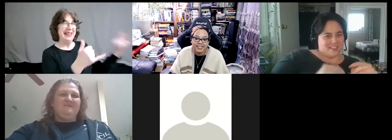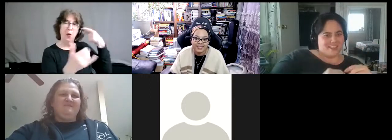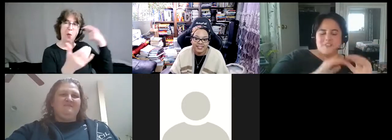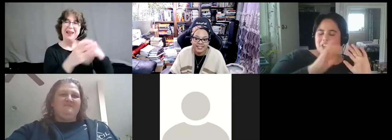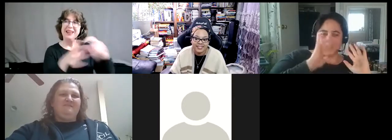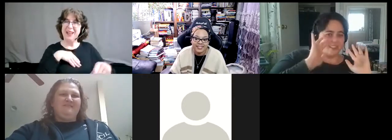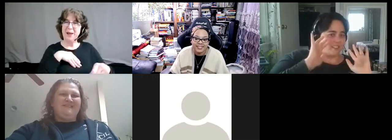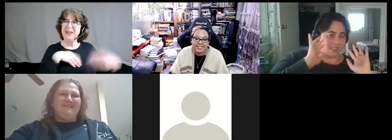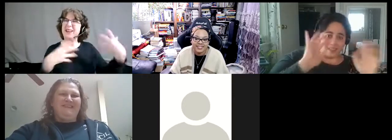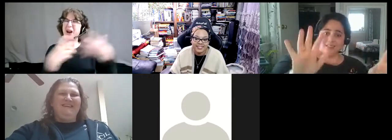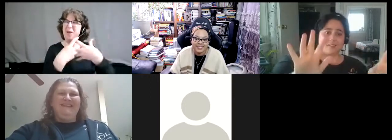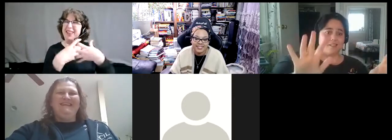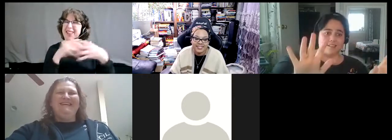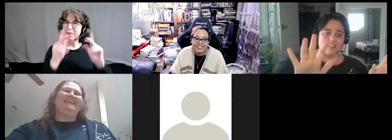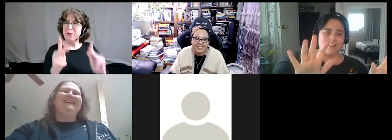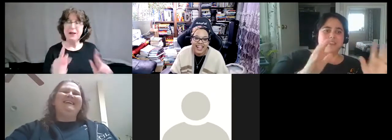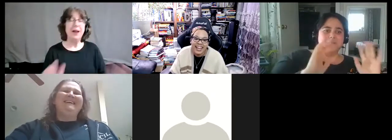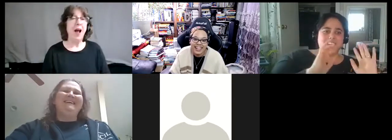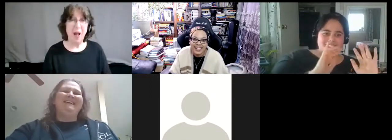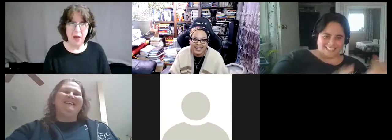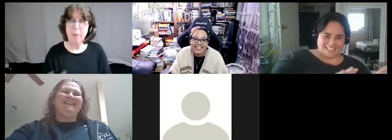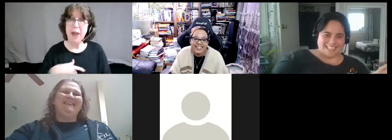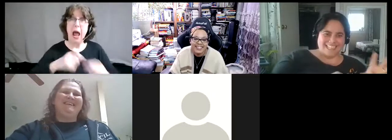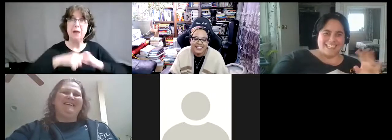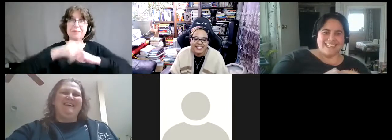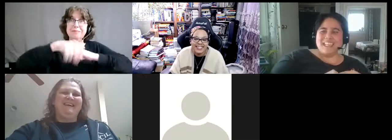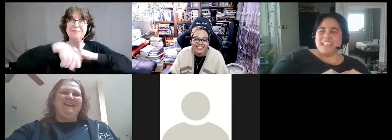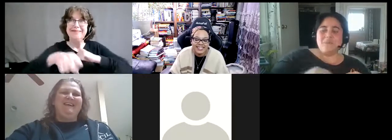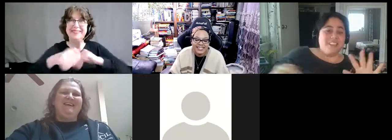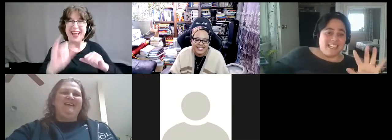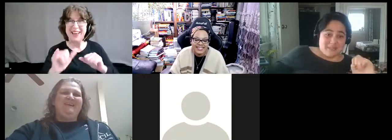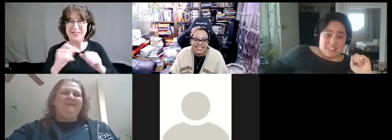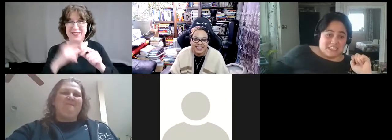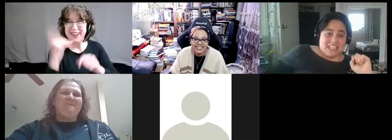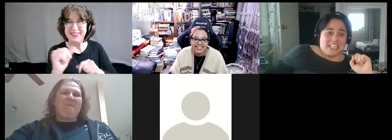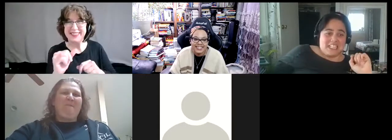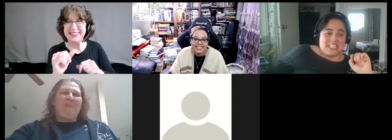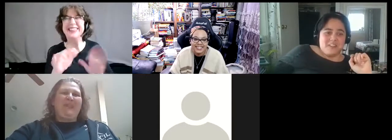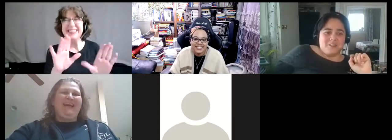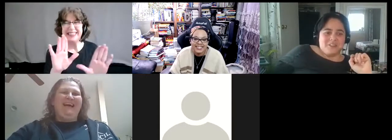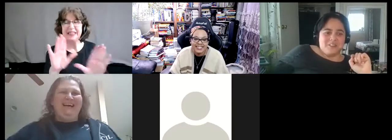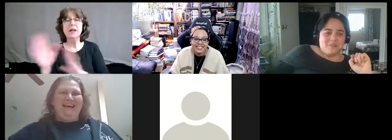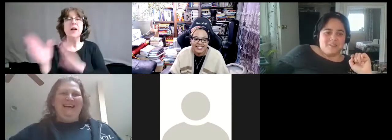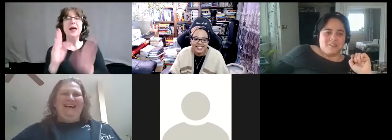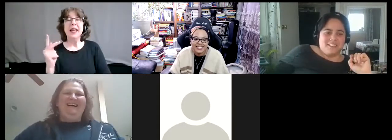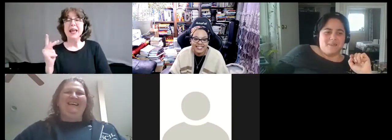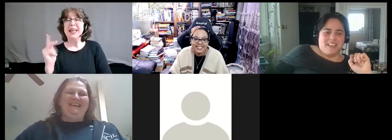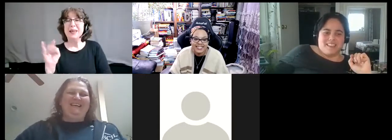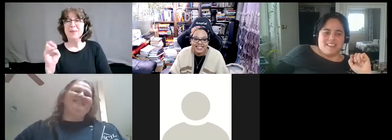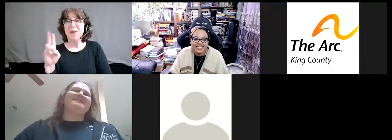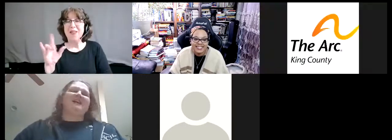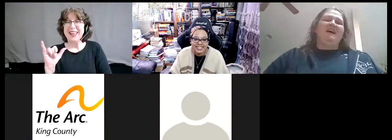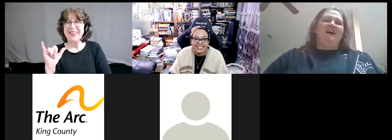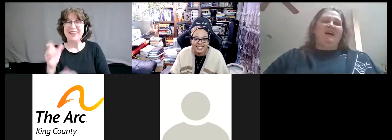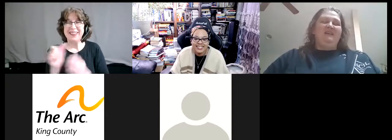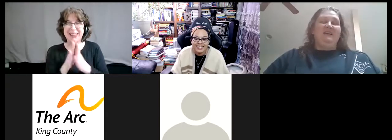So anyway, I feel like we could talk about this on and on and on, but Kimberly has some things to ask and I will, I will step back.